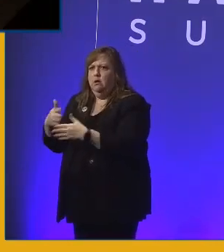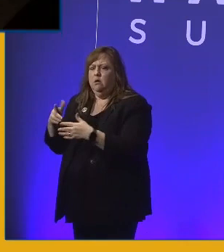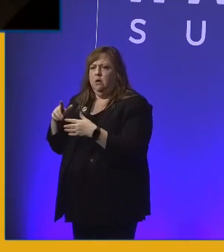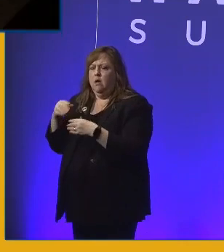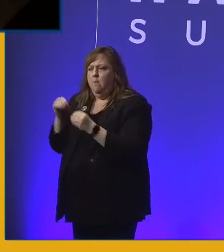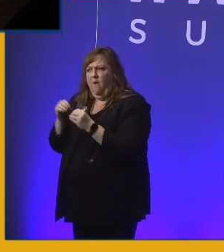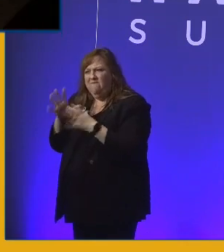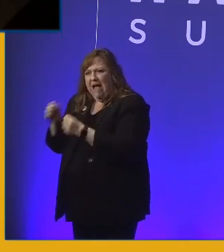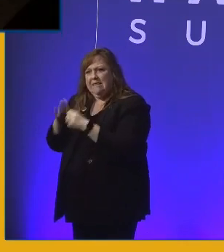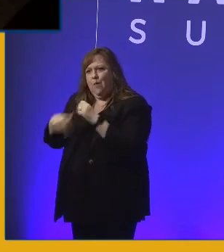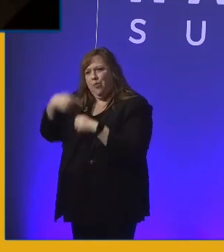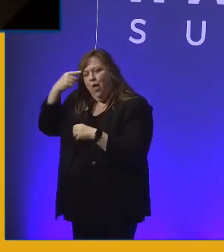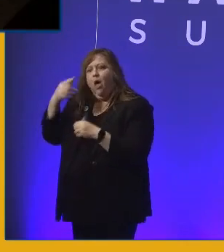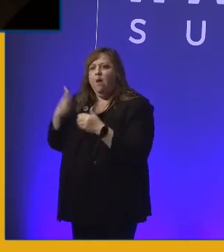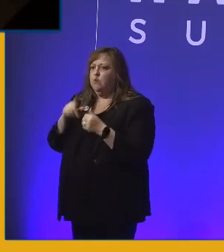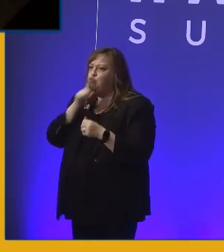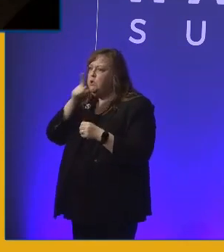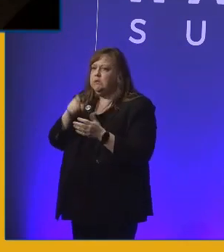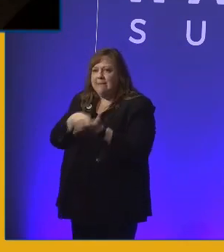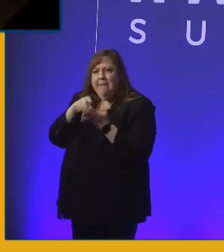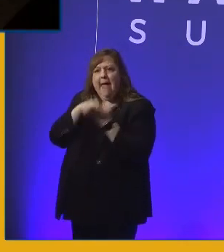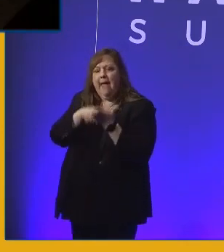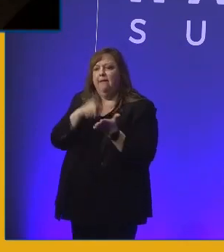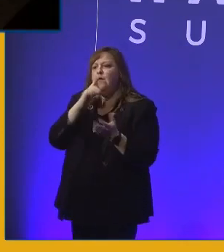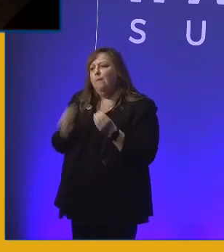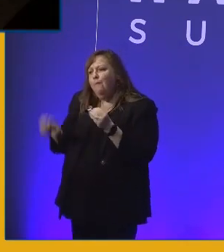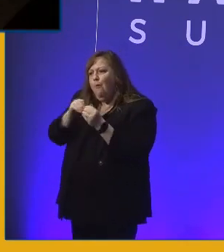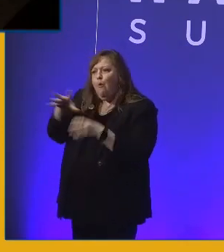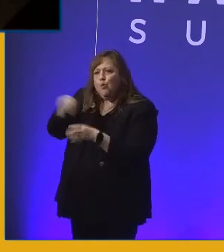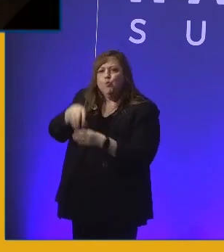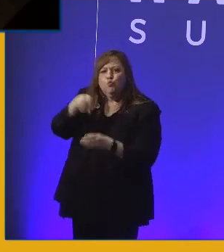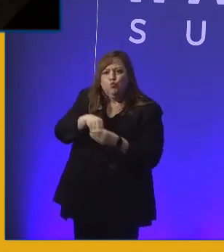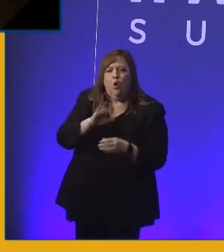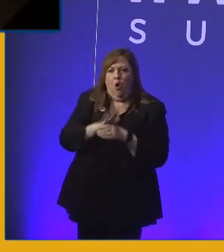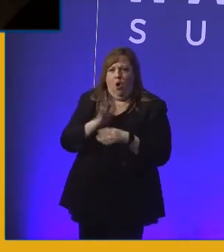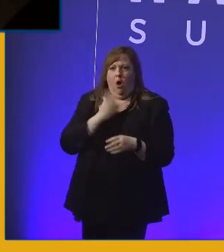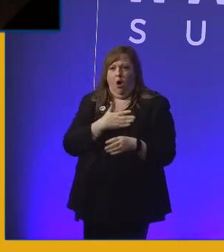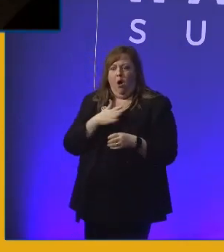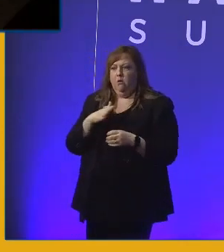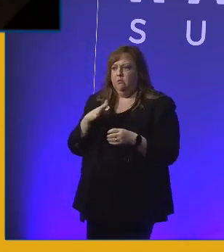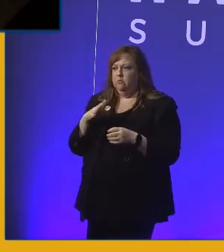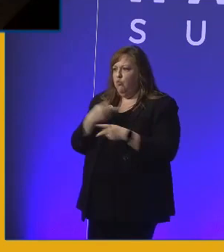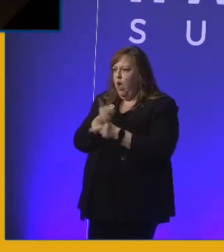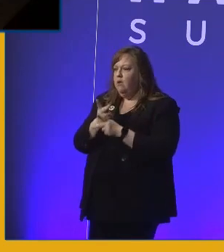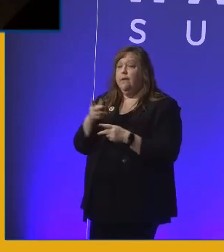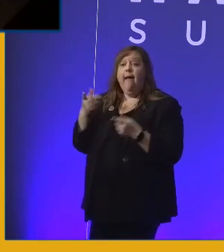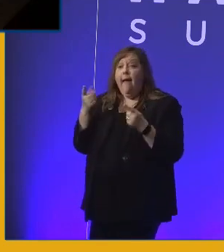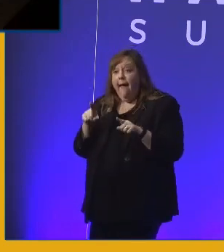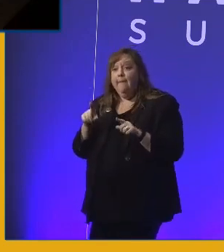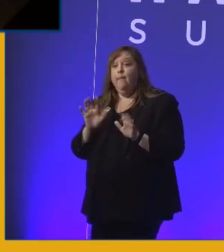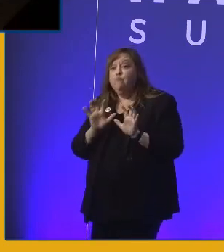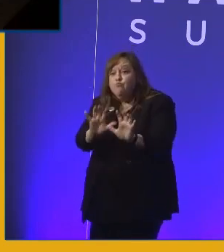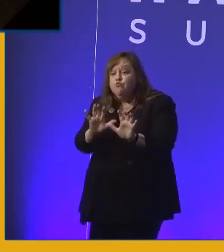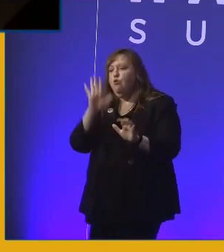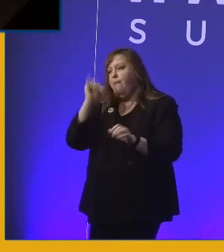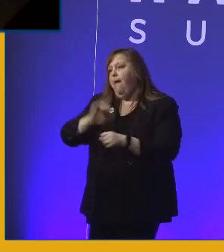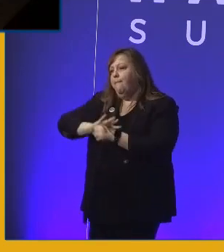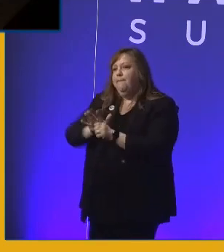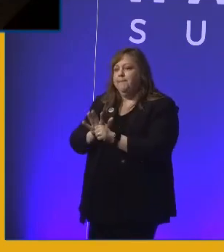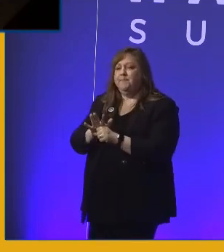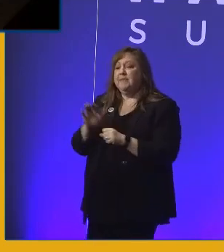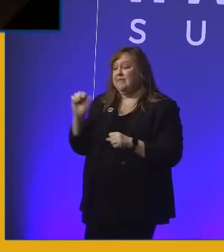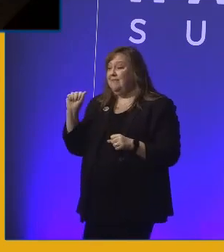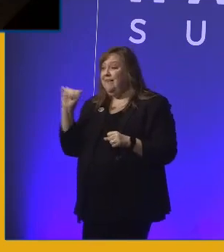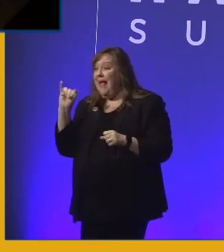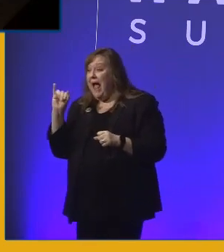there's a real demand for even greater inclusion on our product pushed through by the pandemic. It's AI that's driving it.